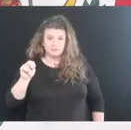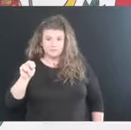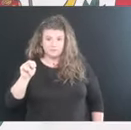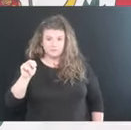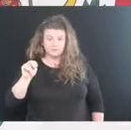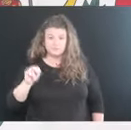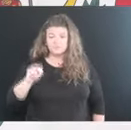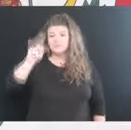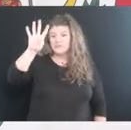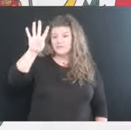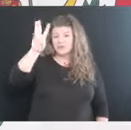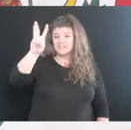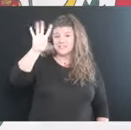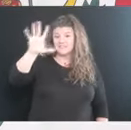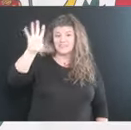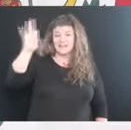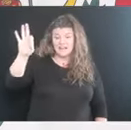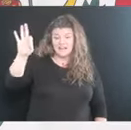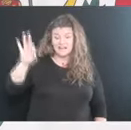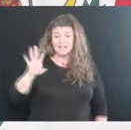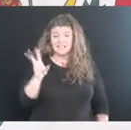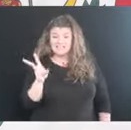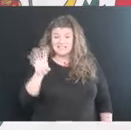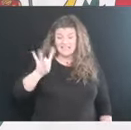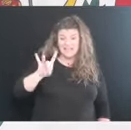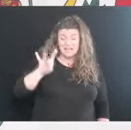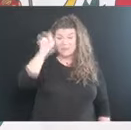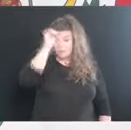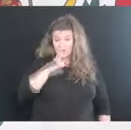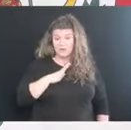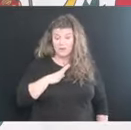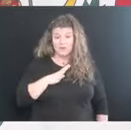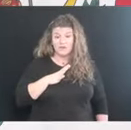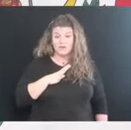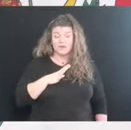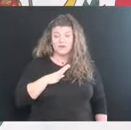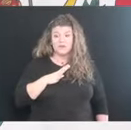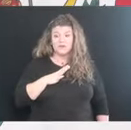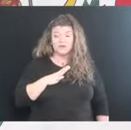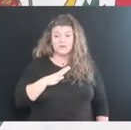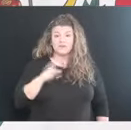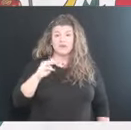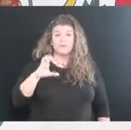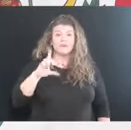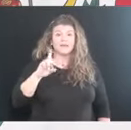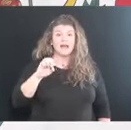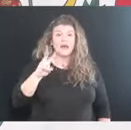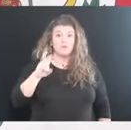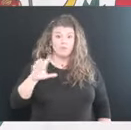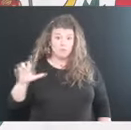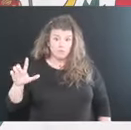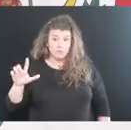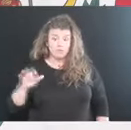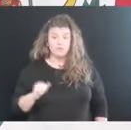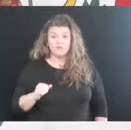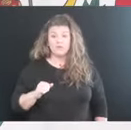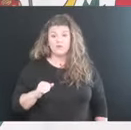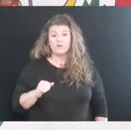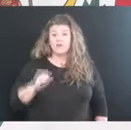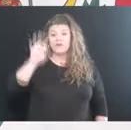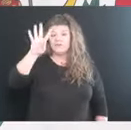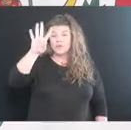the 4659th death of a 68-year-old male from McDowell County, the